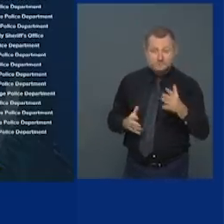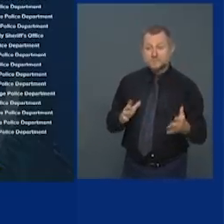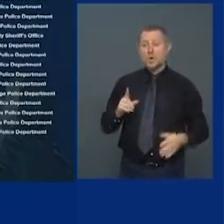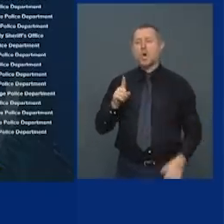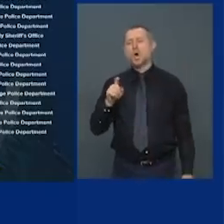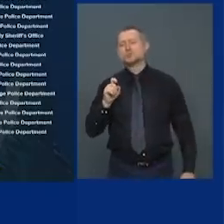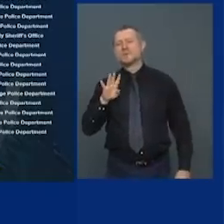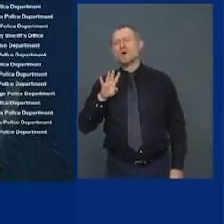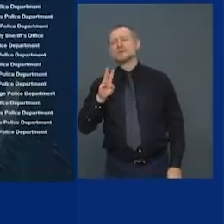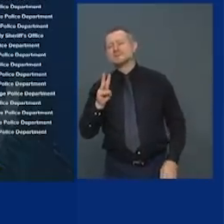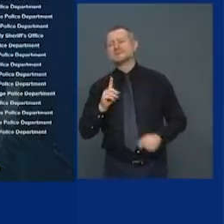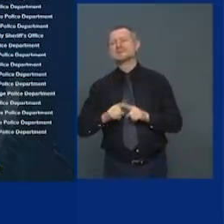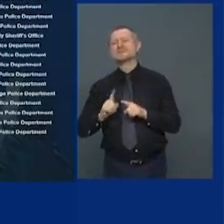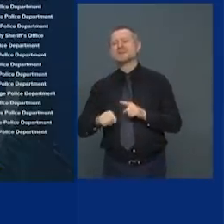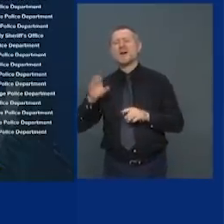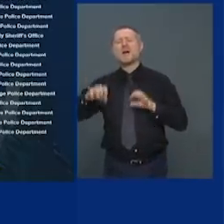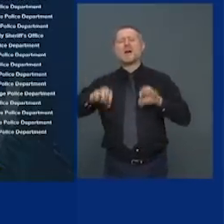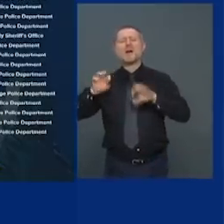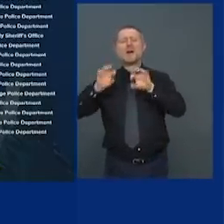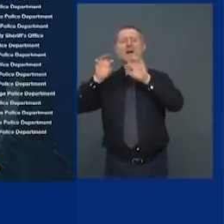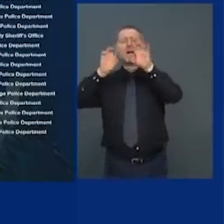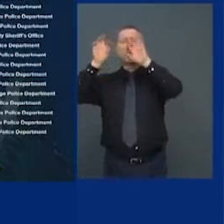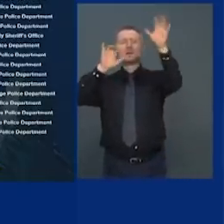are already doing it